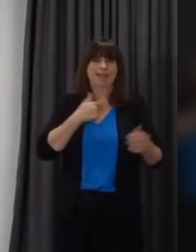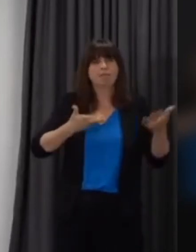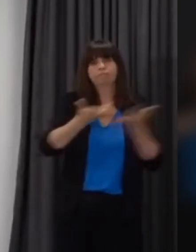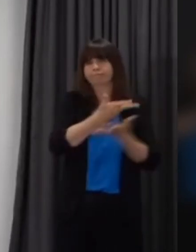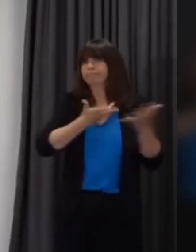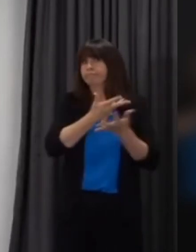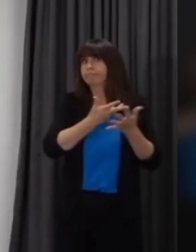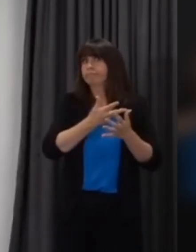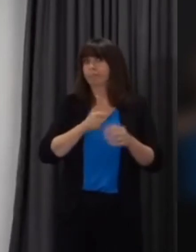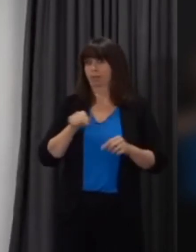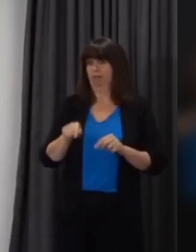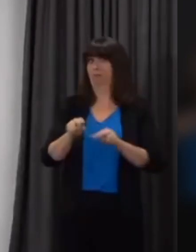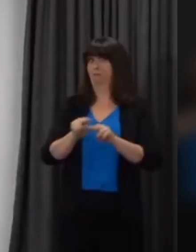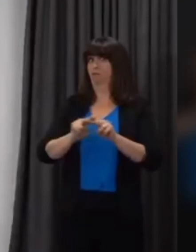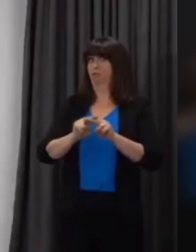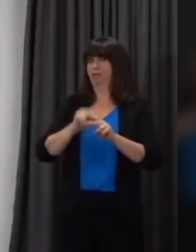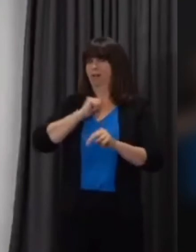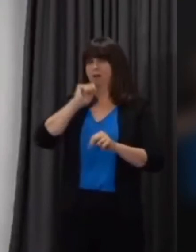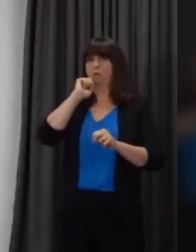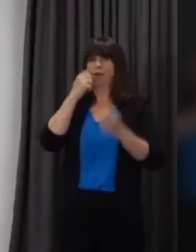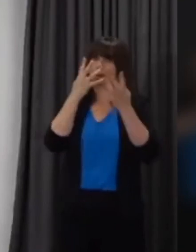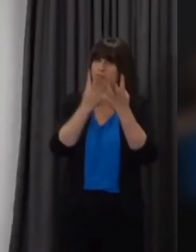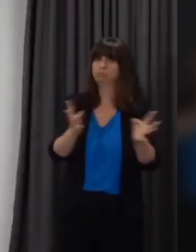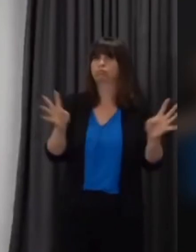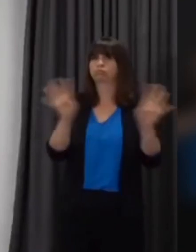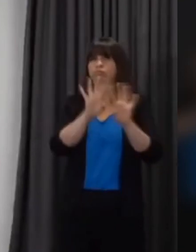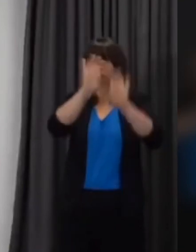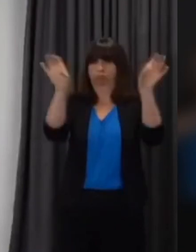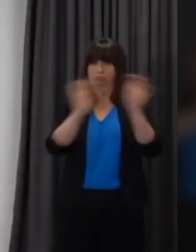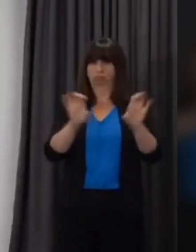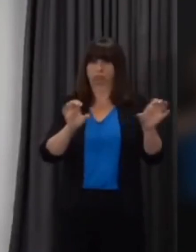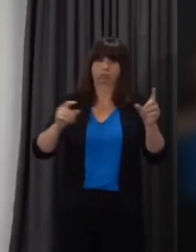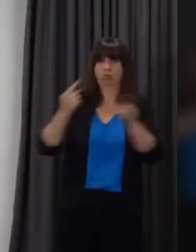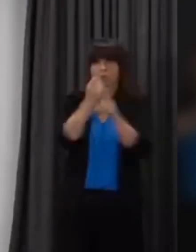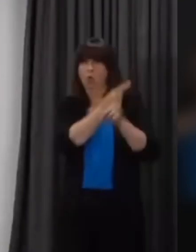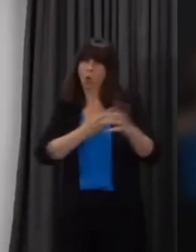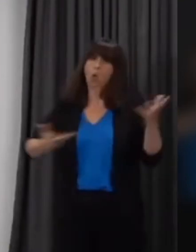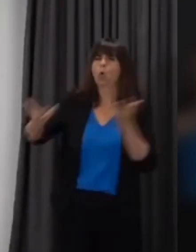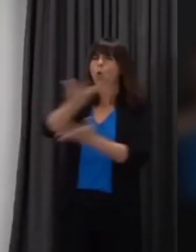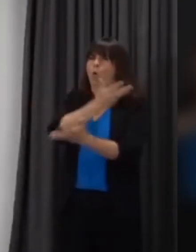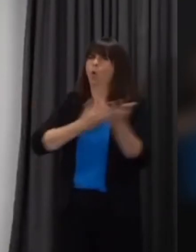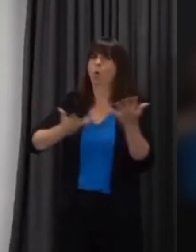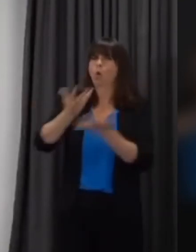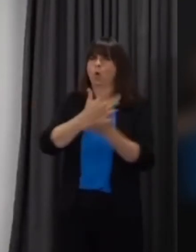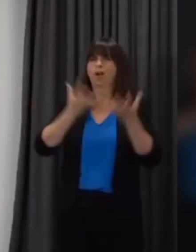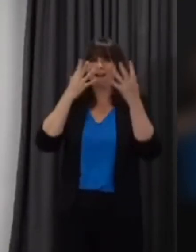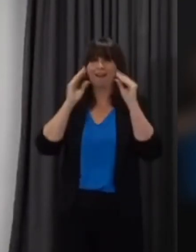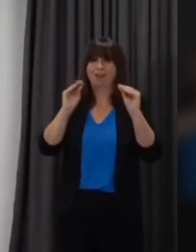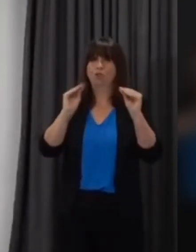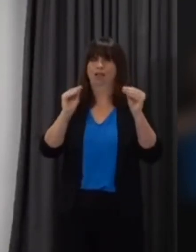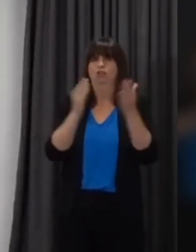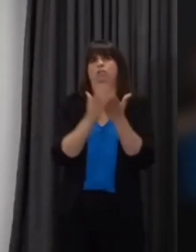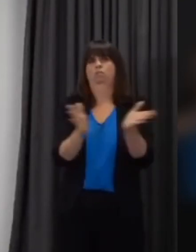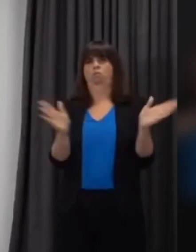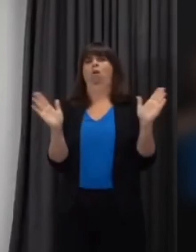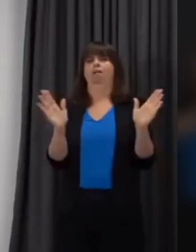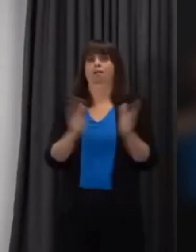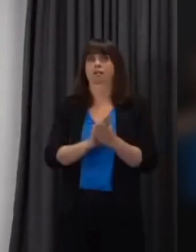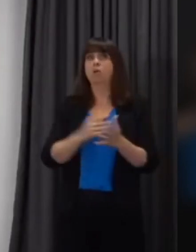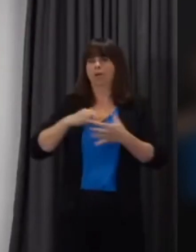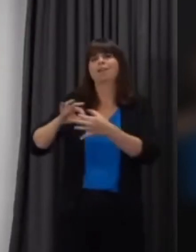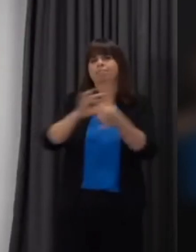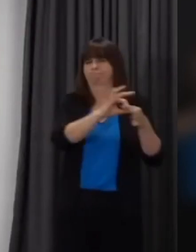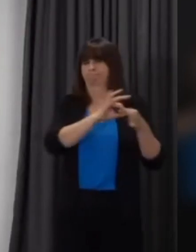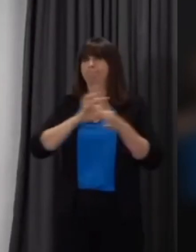Friday I will be meeting with a larger group of political education portfolio holders. So we're working very closely